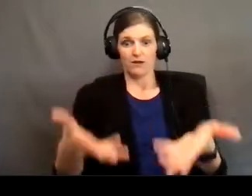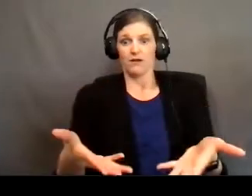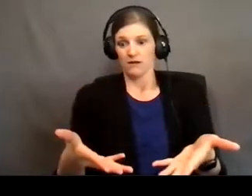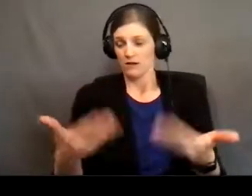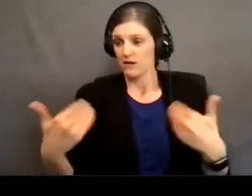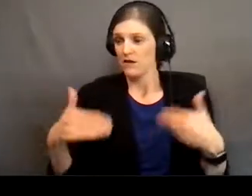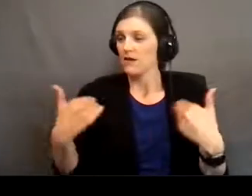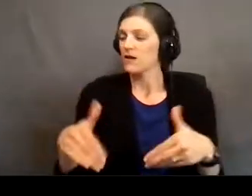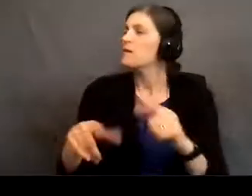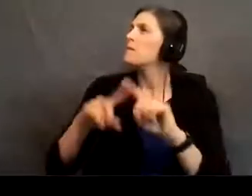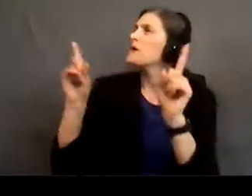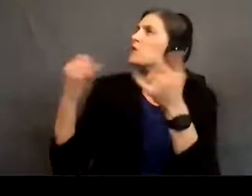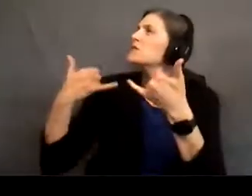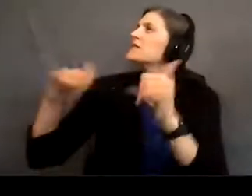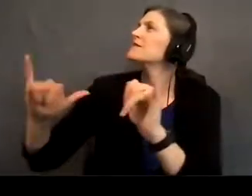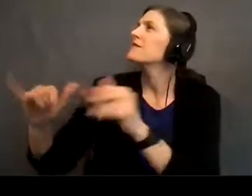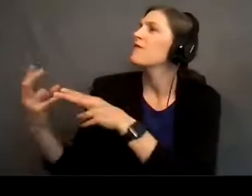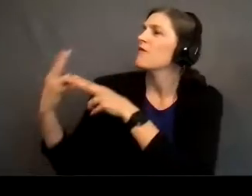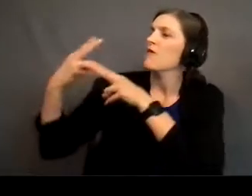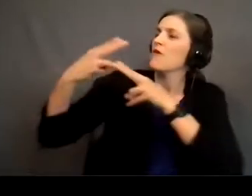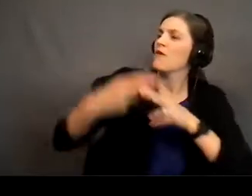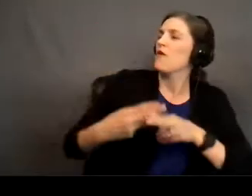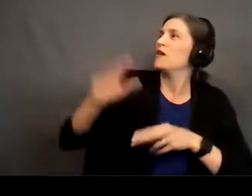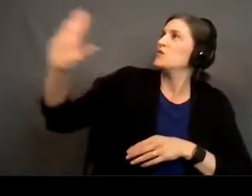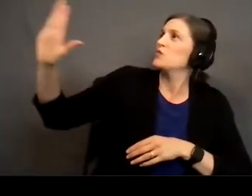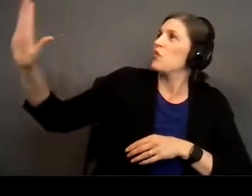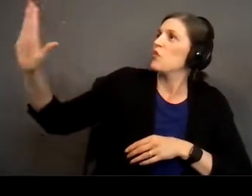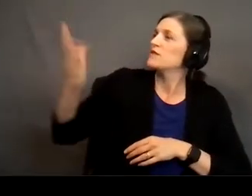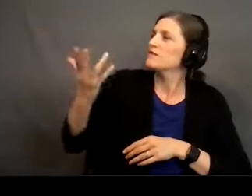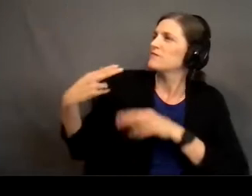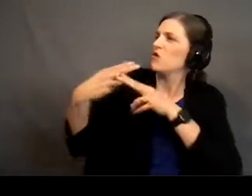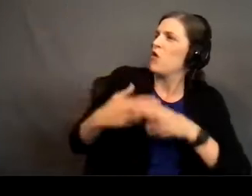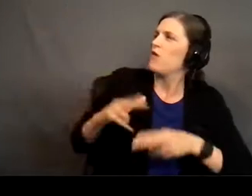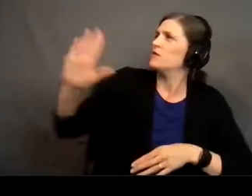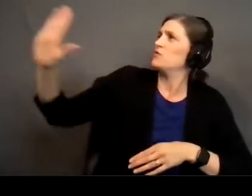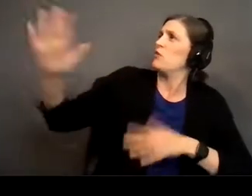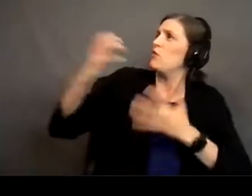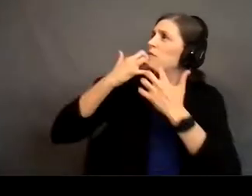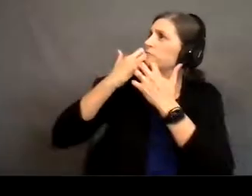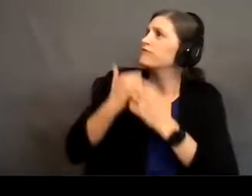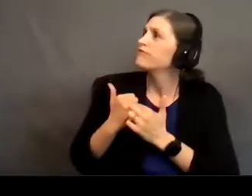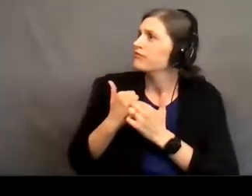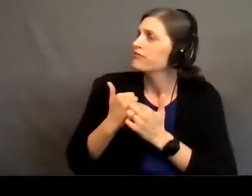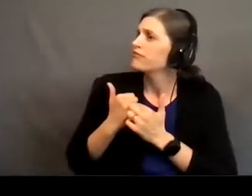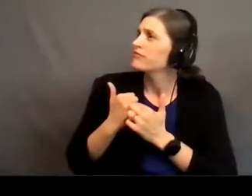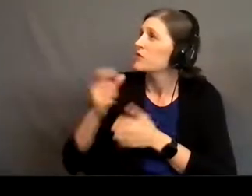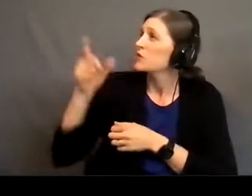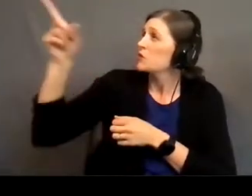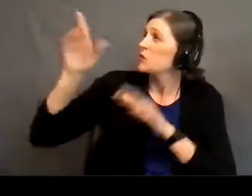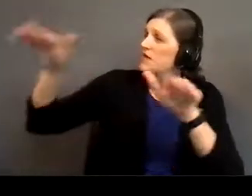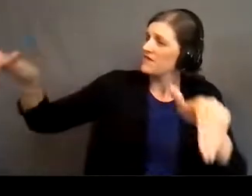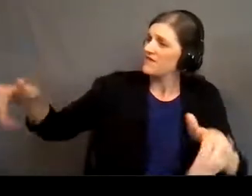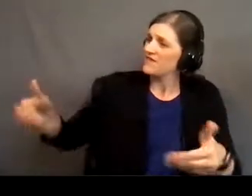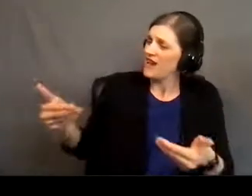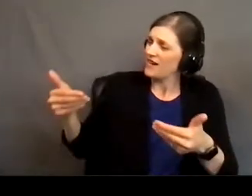and yet you call us your own you call us your beloved you invite us in